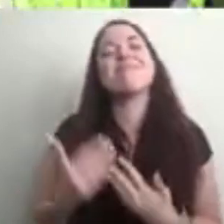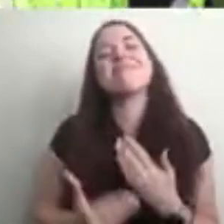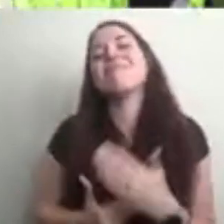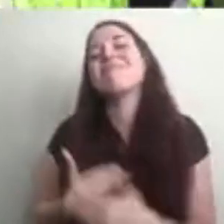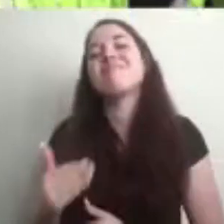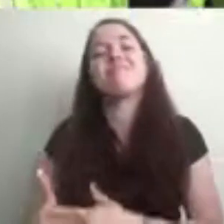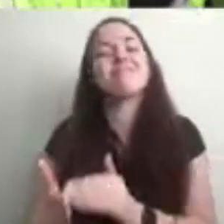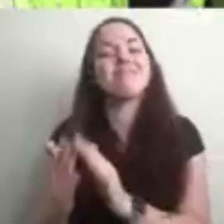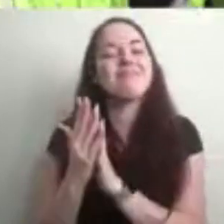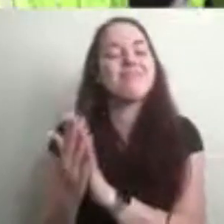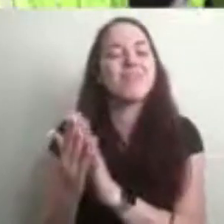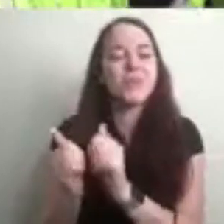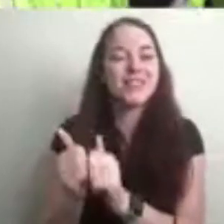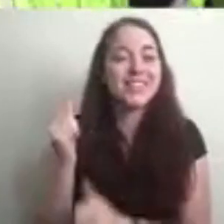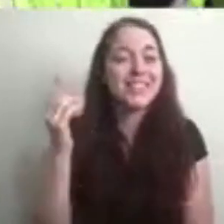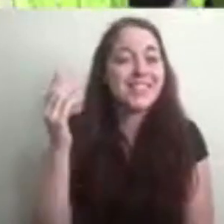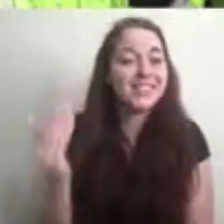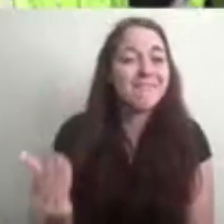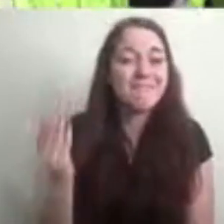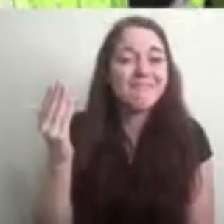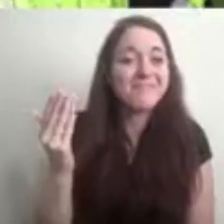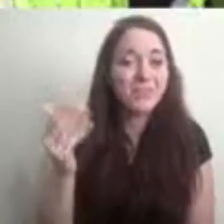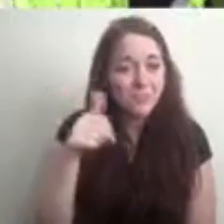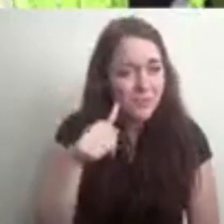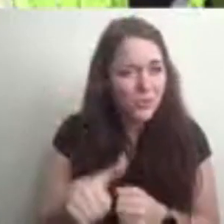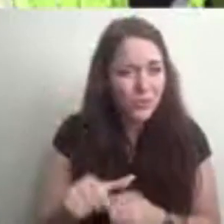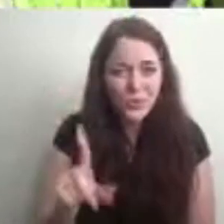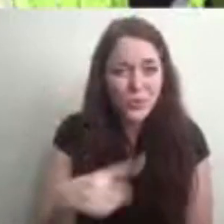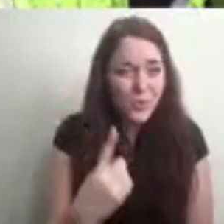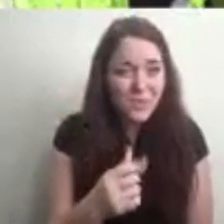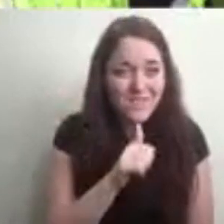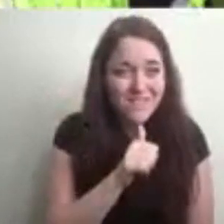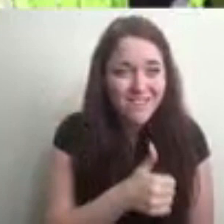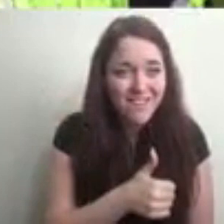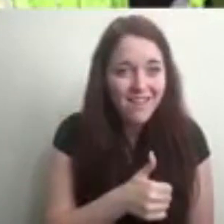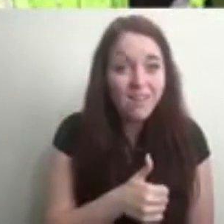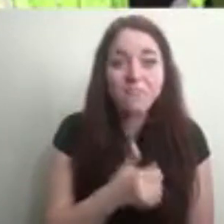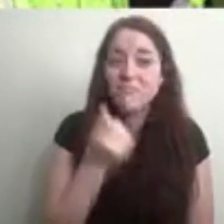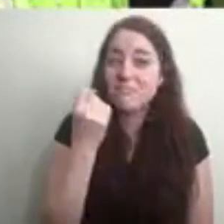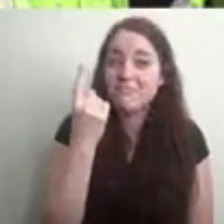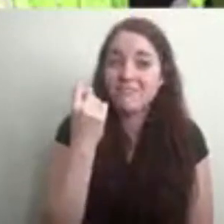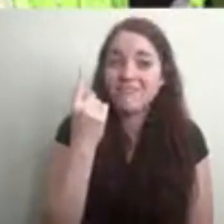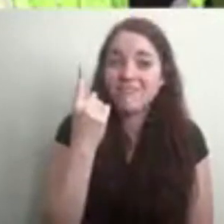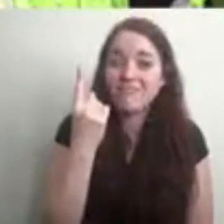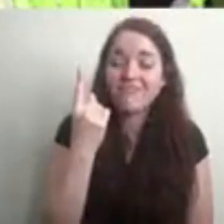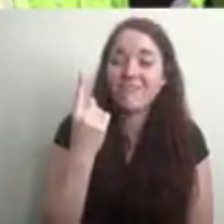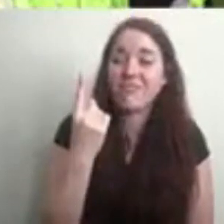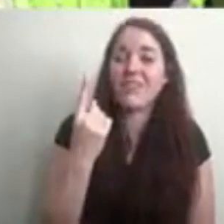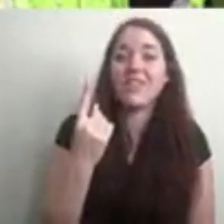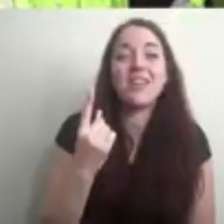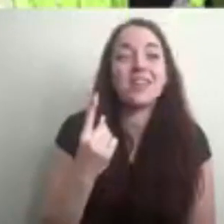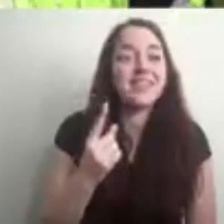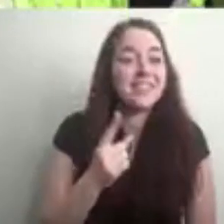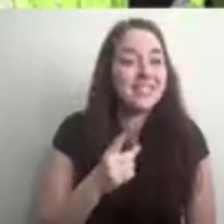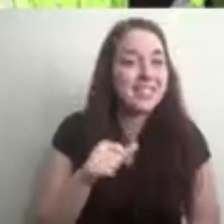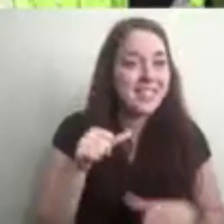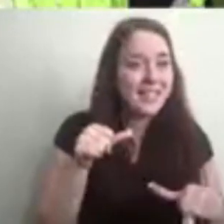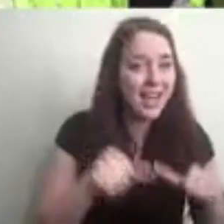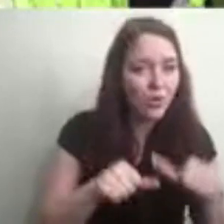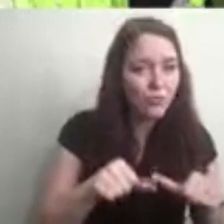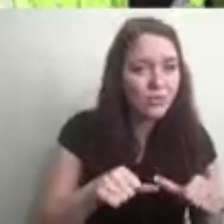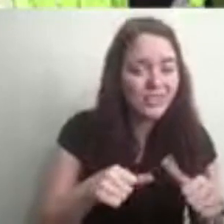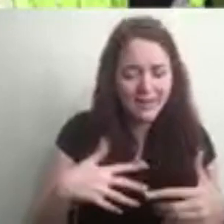For through love, doubt, and fear are released.